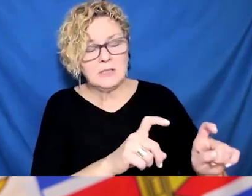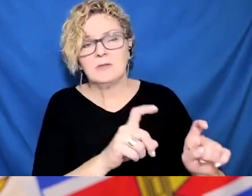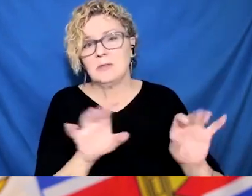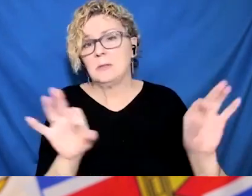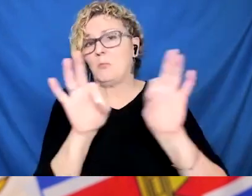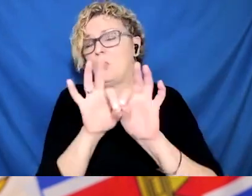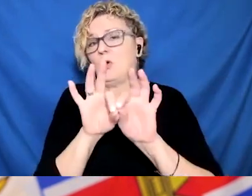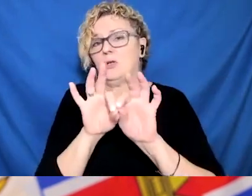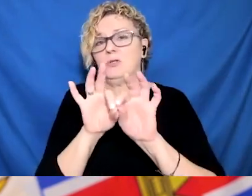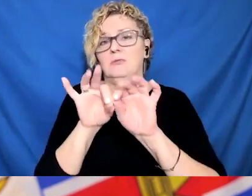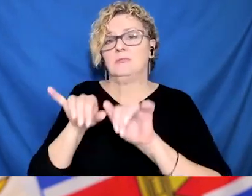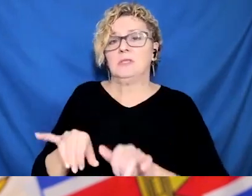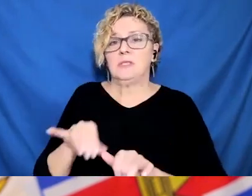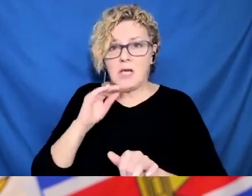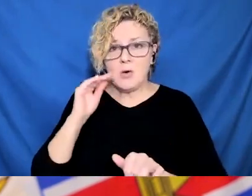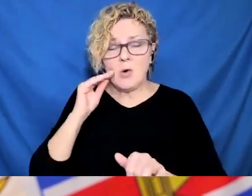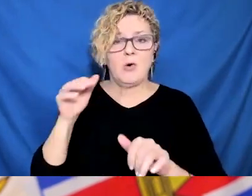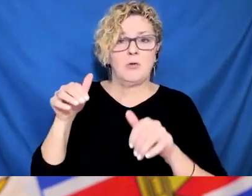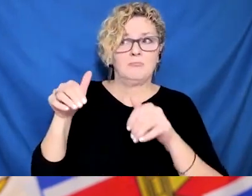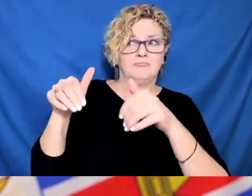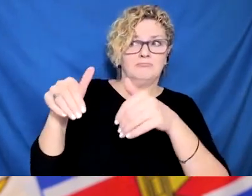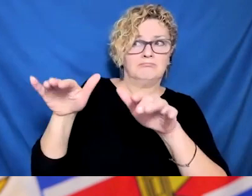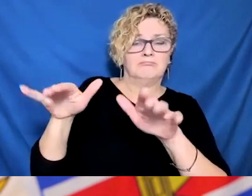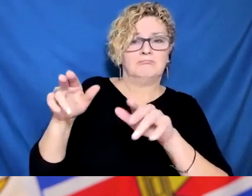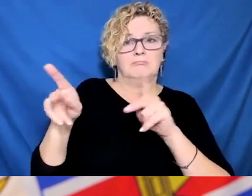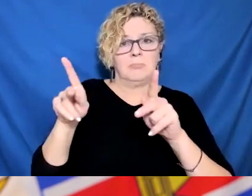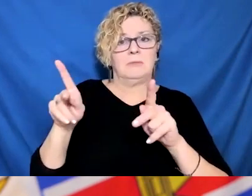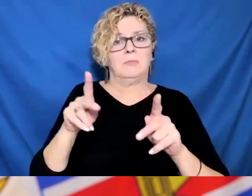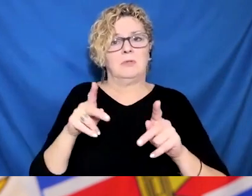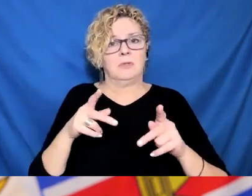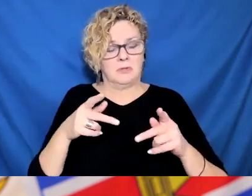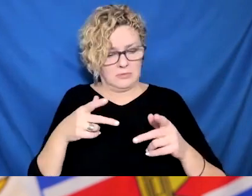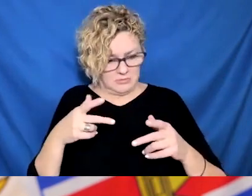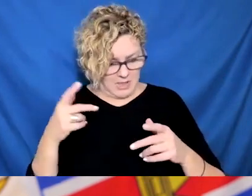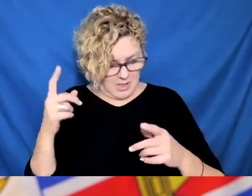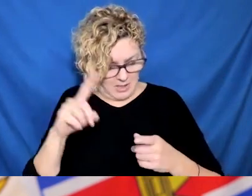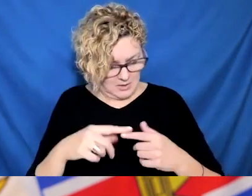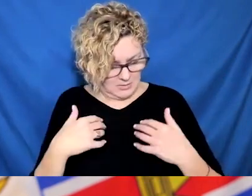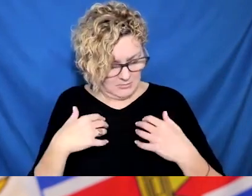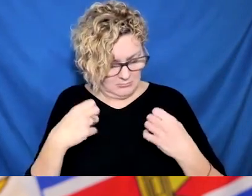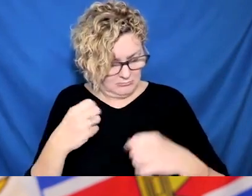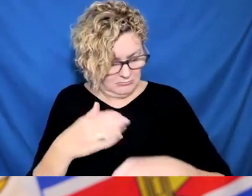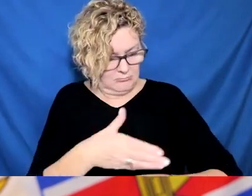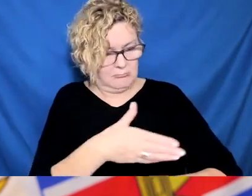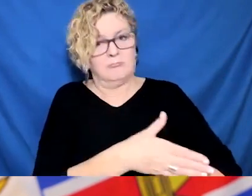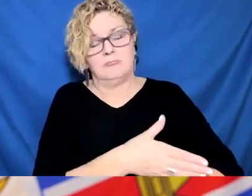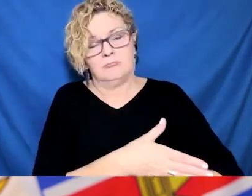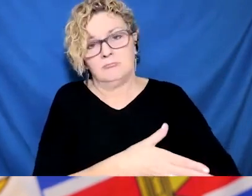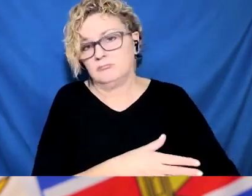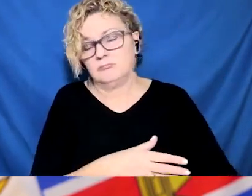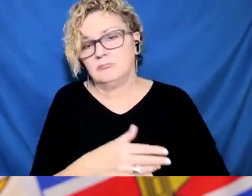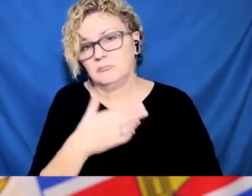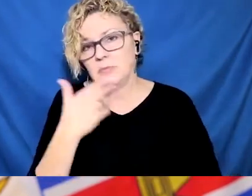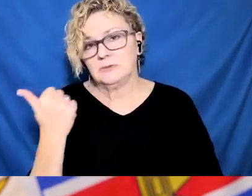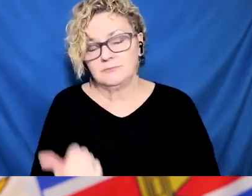these are the factors that we need to think about in terms of travel. Many countries are getting rid of that